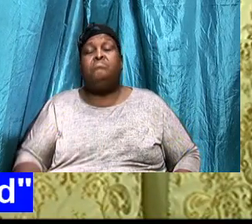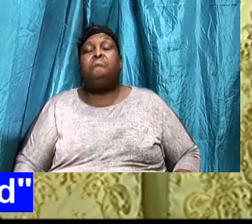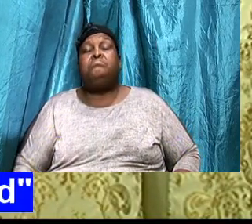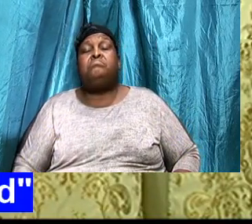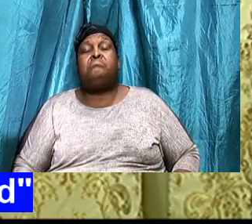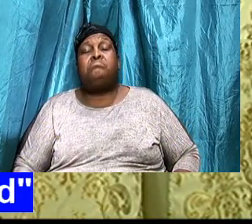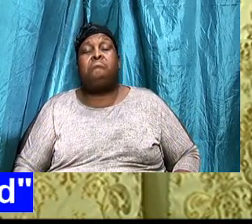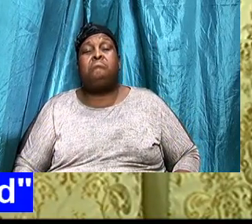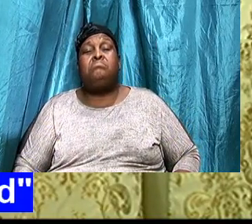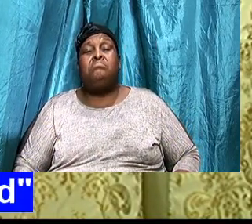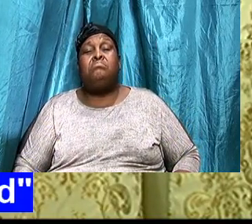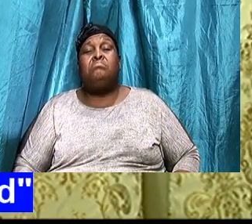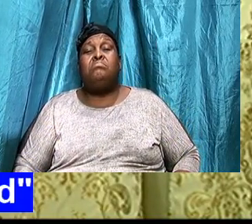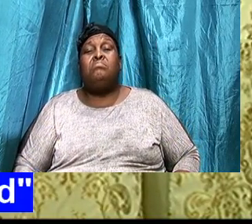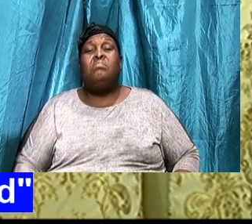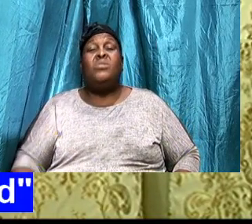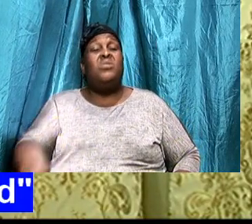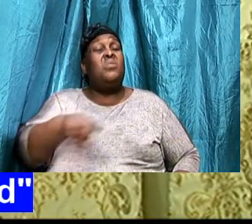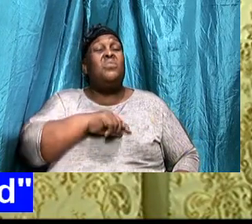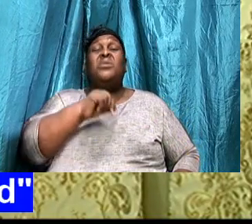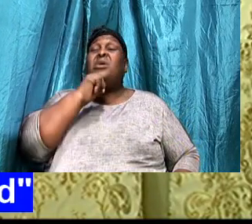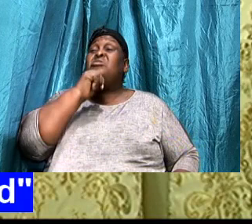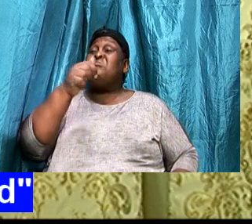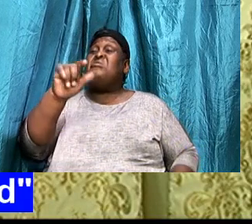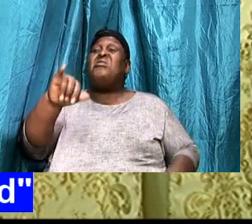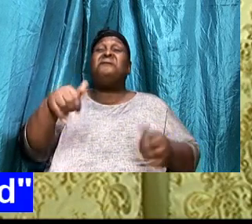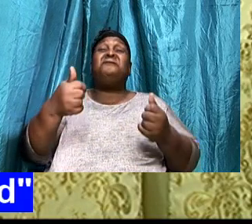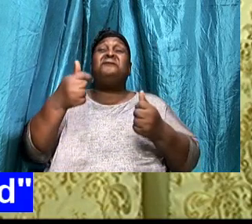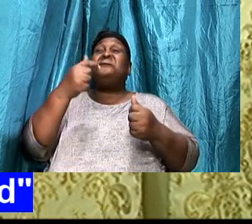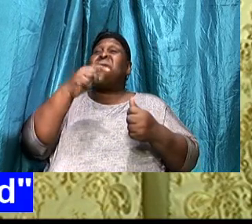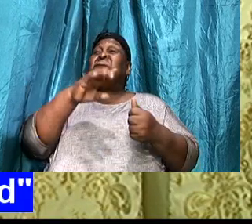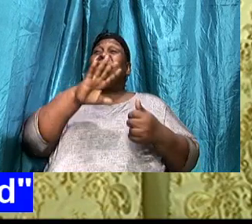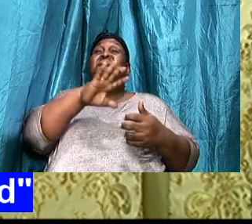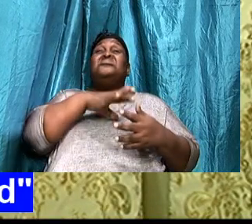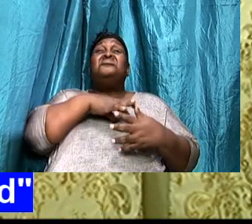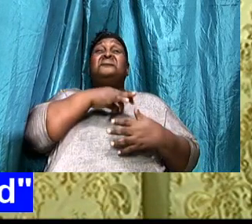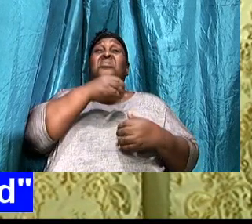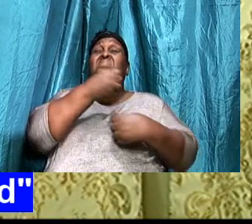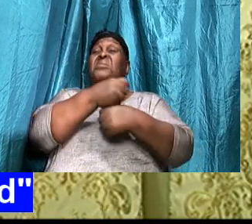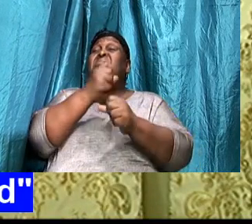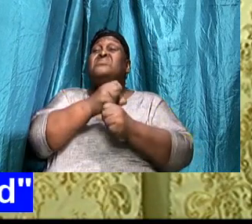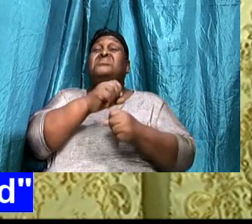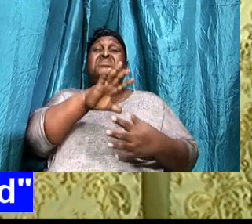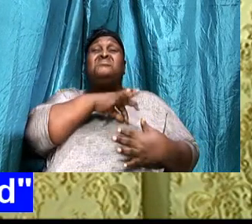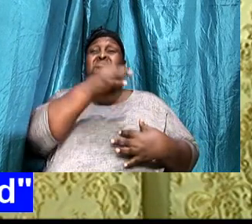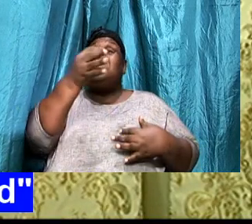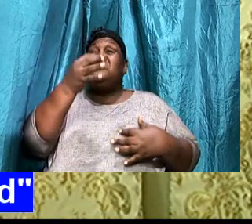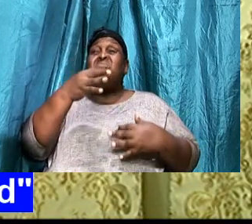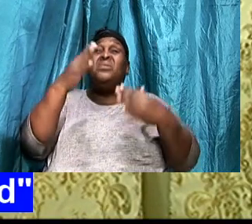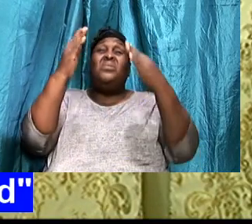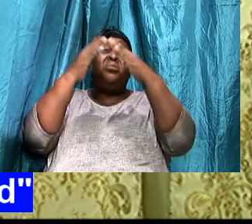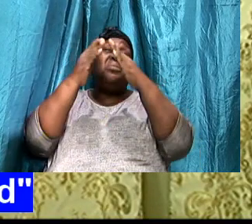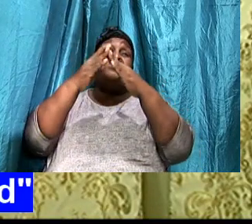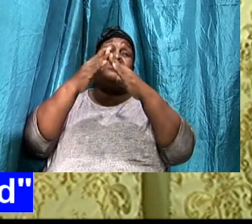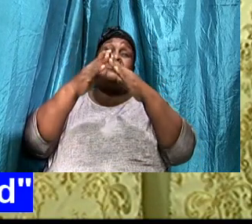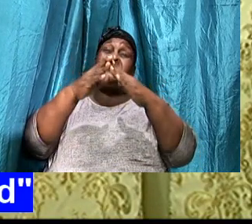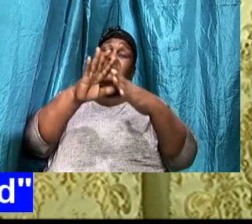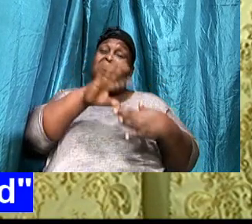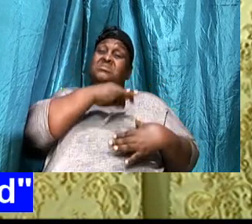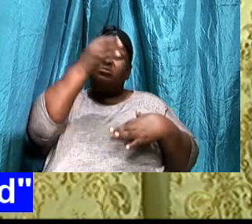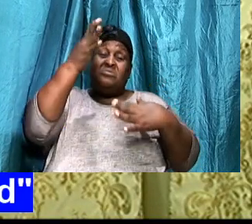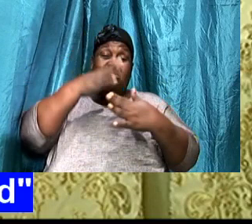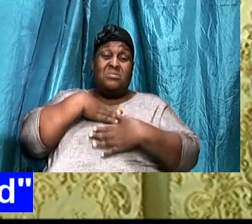just, A spiritual house, But we are a spiritual, Temple, First Peter 2, Verses 5,